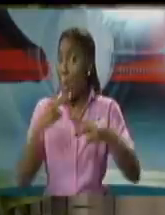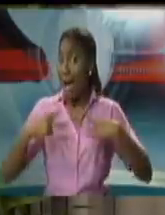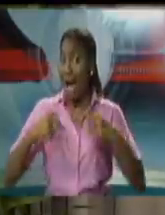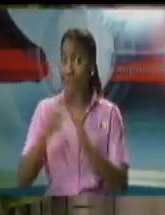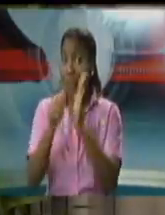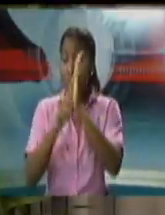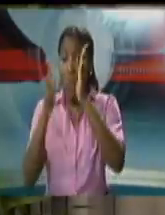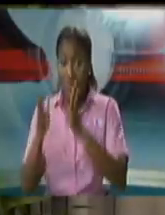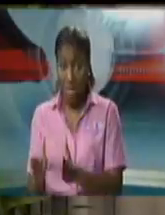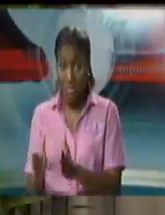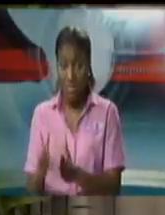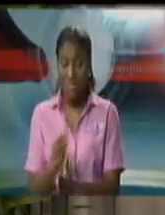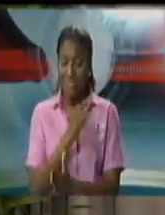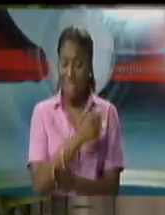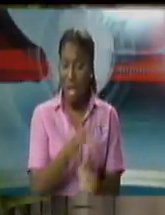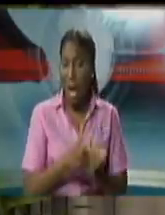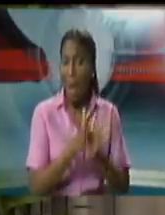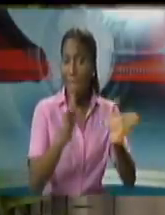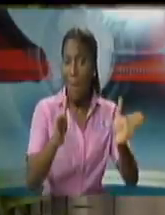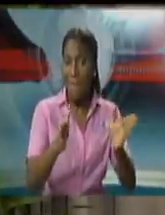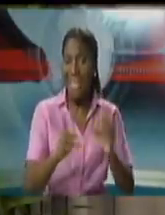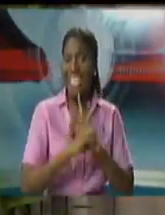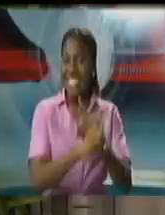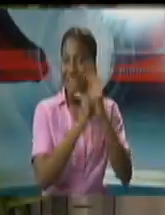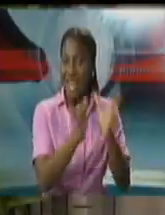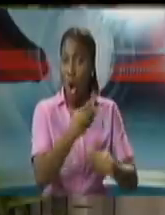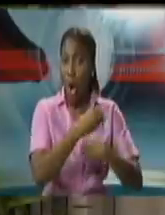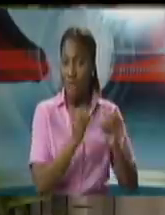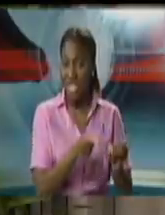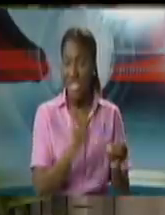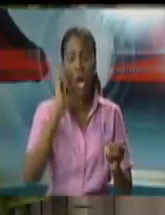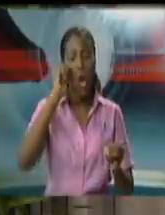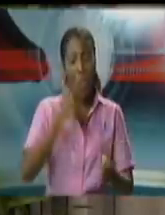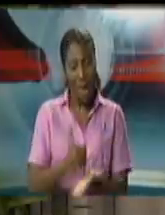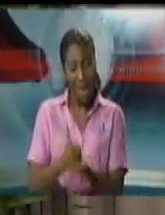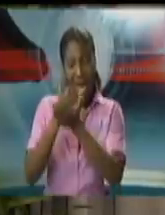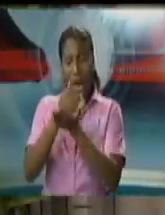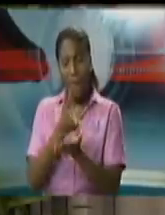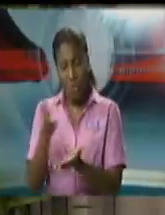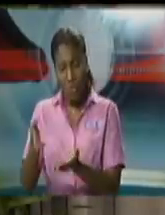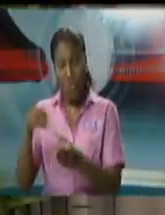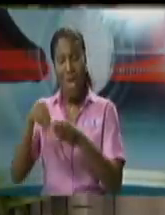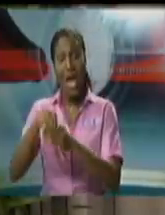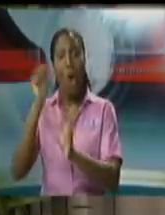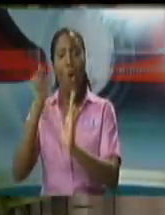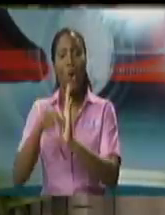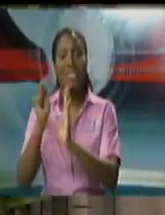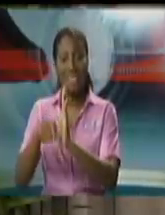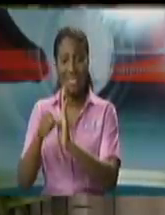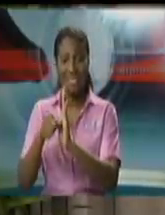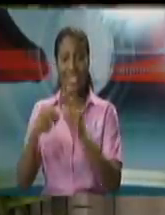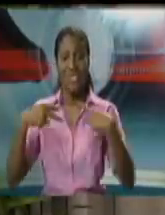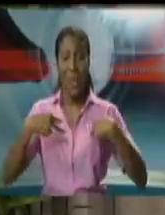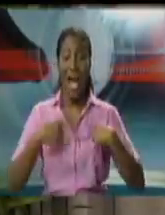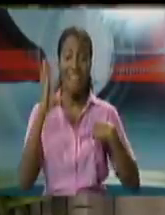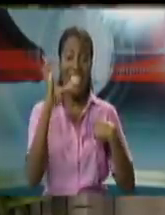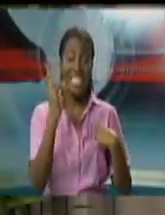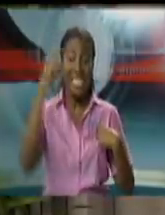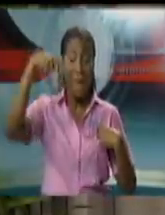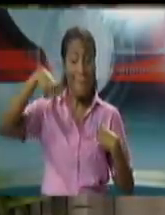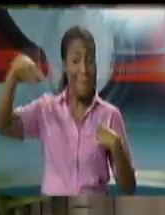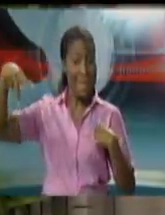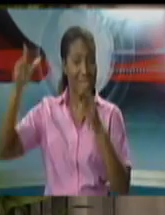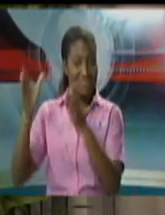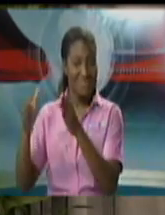Public Defender's Office will represent you in court. So now we have a DPP's office and a Public Defender's Office.